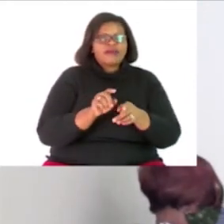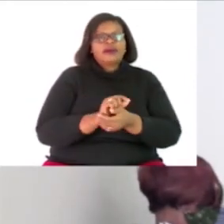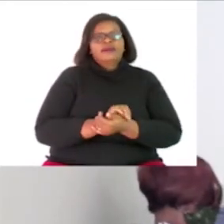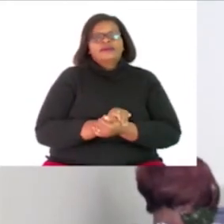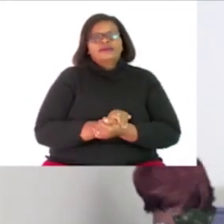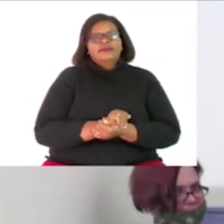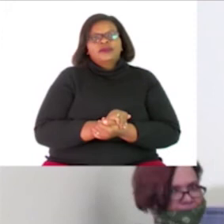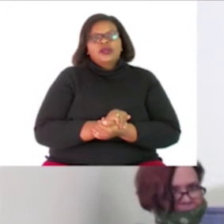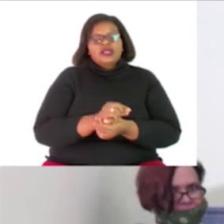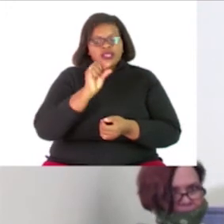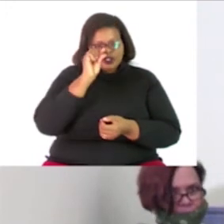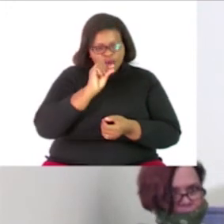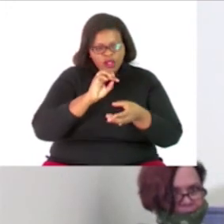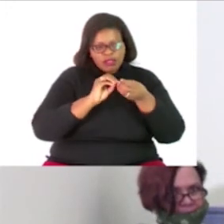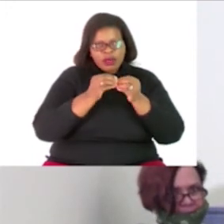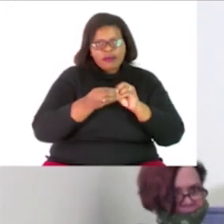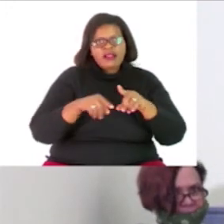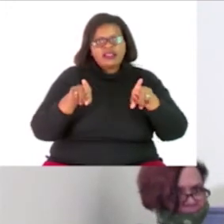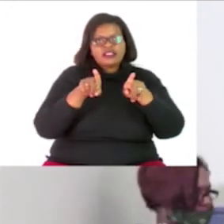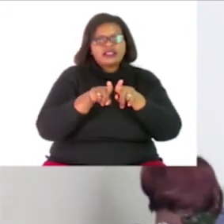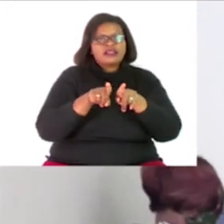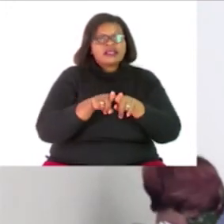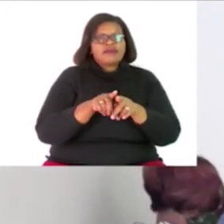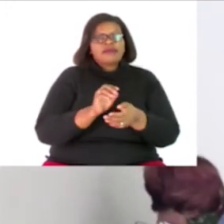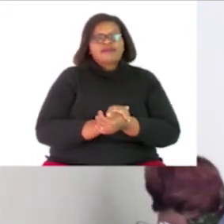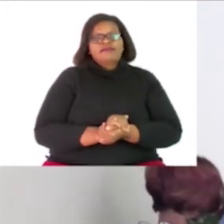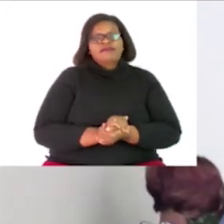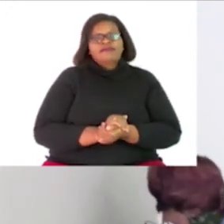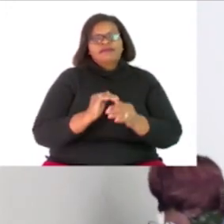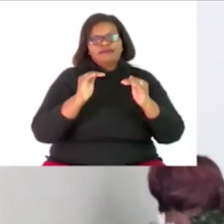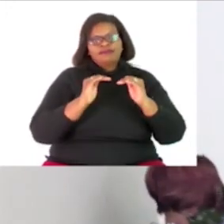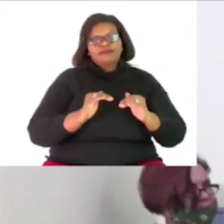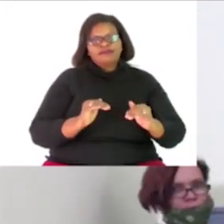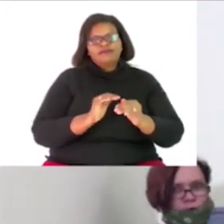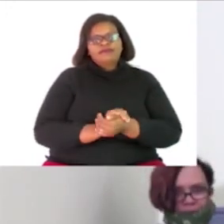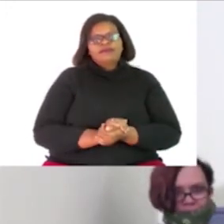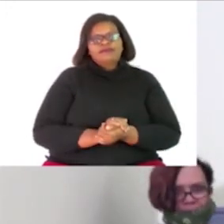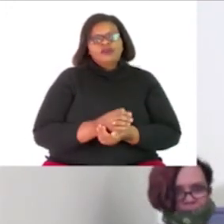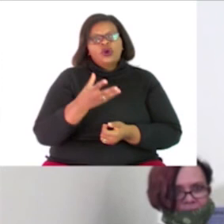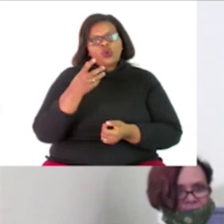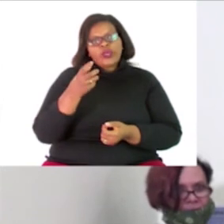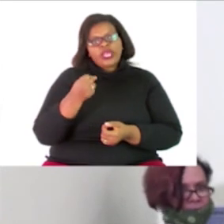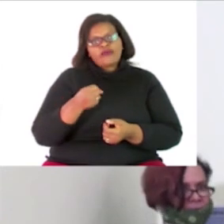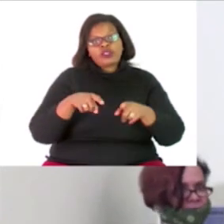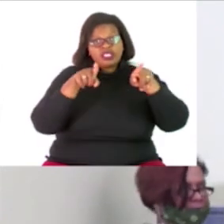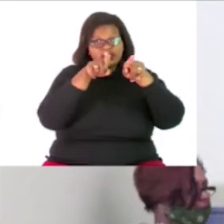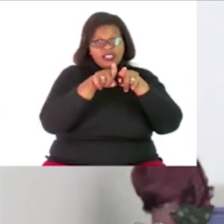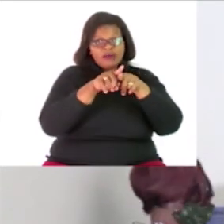found the multiples of four and six we have found the common multiples